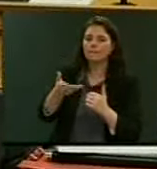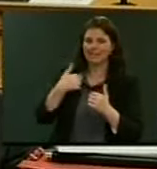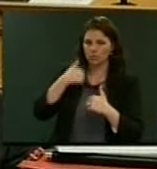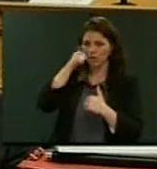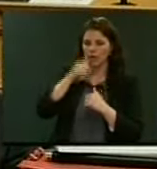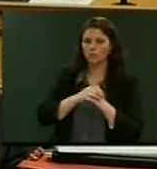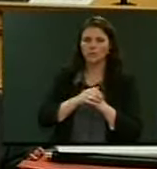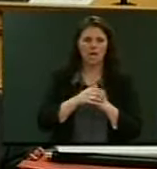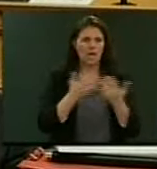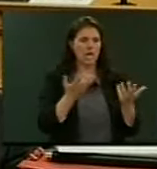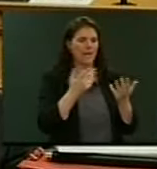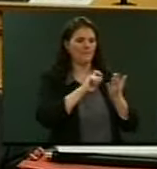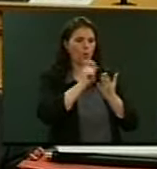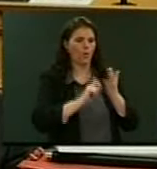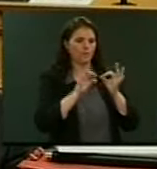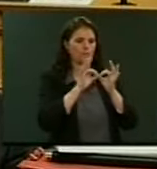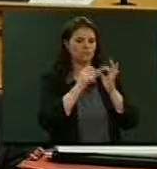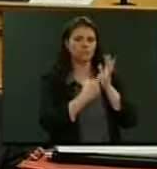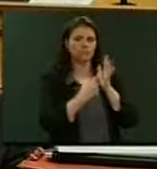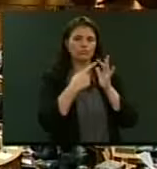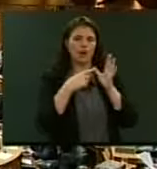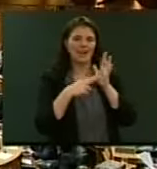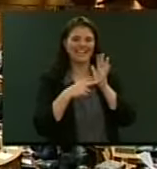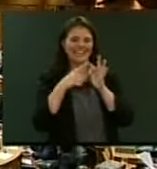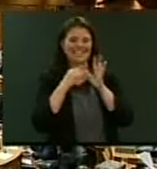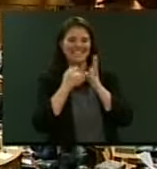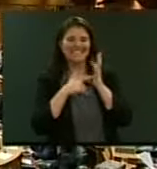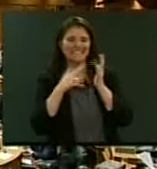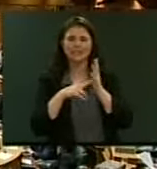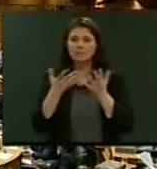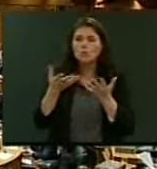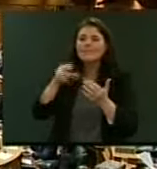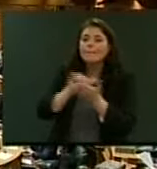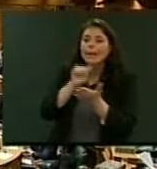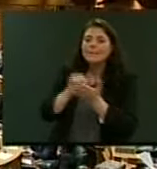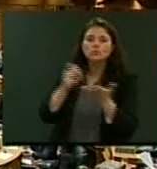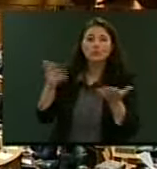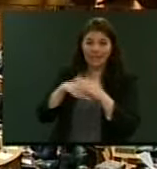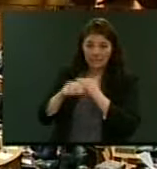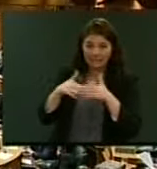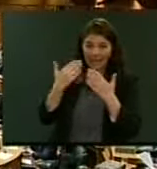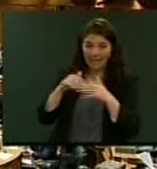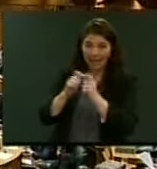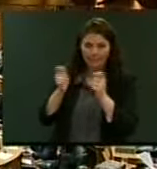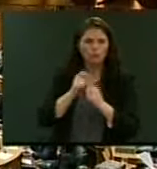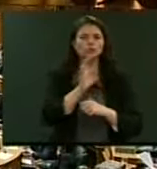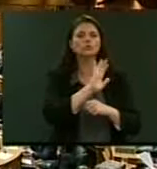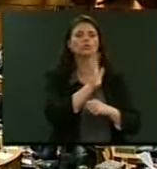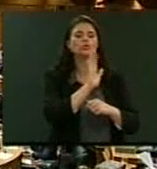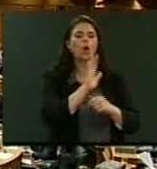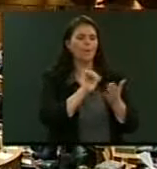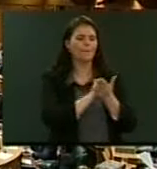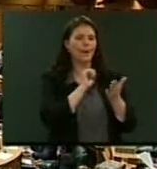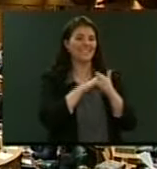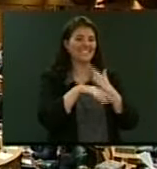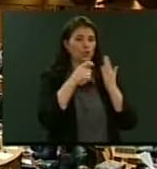it's authored by Brian Easton, sir. Is it from a, is it published in one of the daily papers? Ah, no, no. It's published